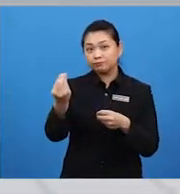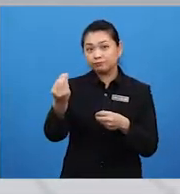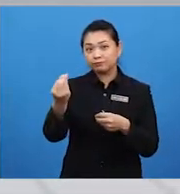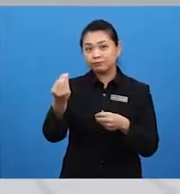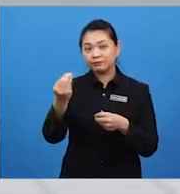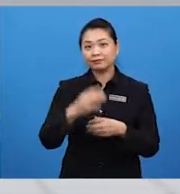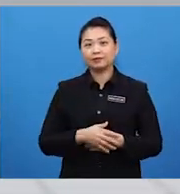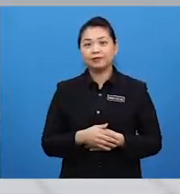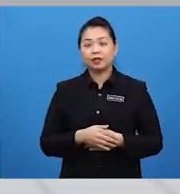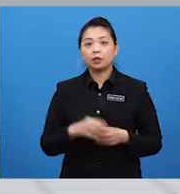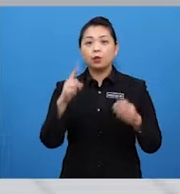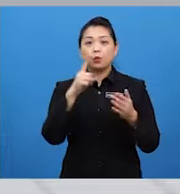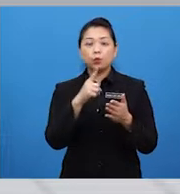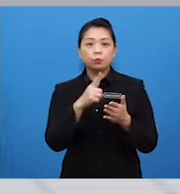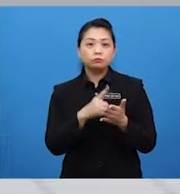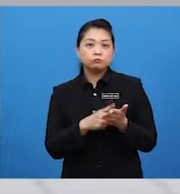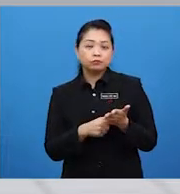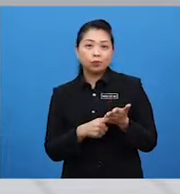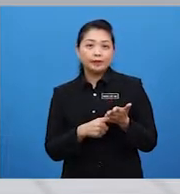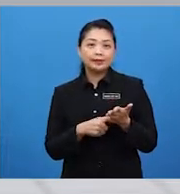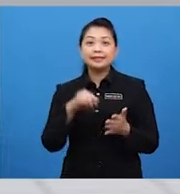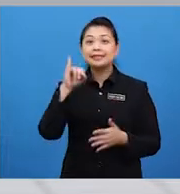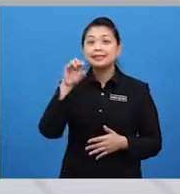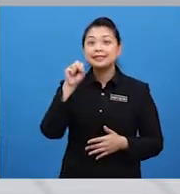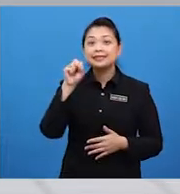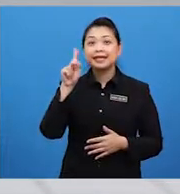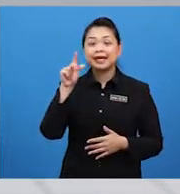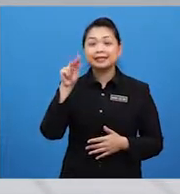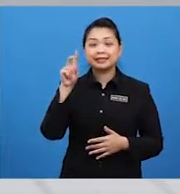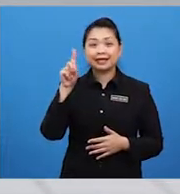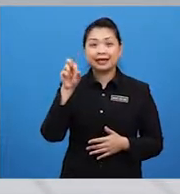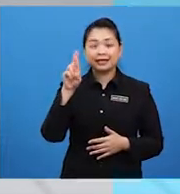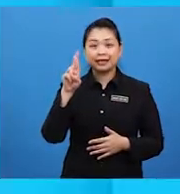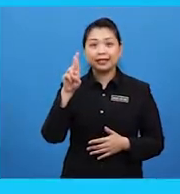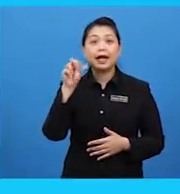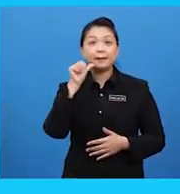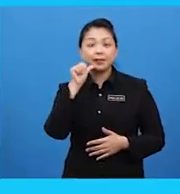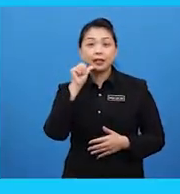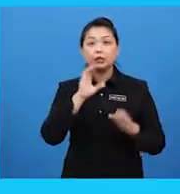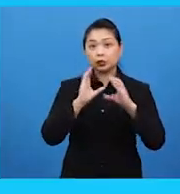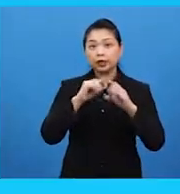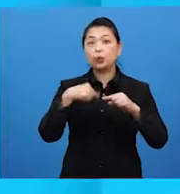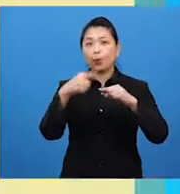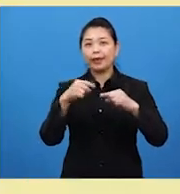Watch Iskandar and Amina talking about the activities they do when they go out.